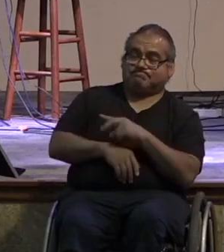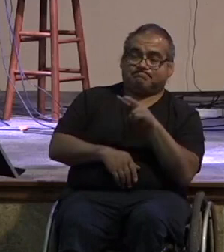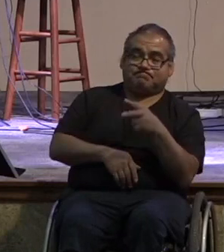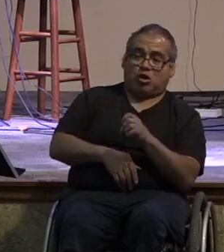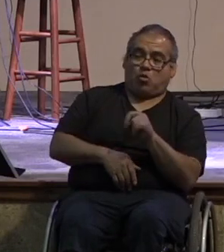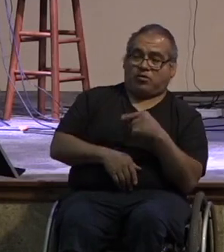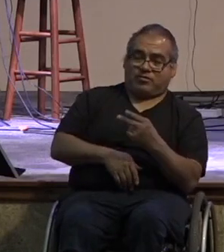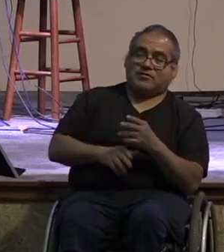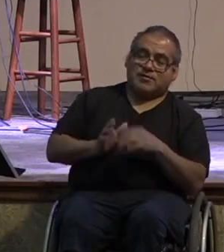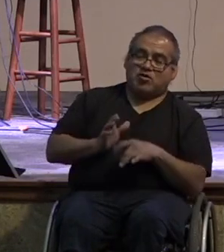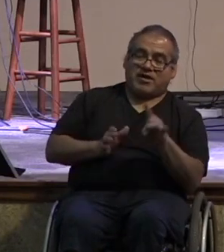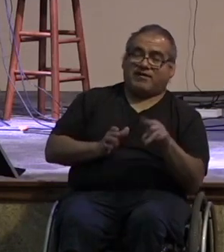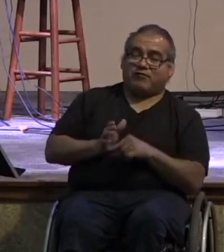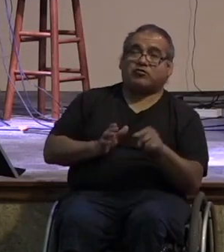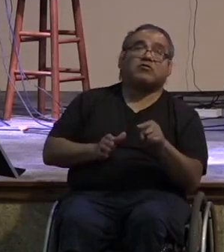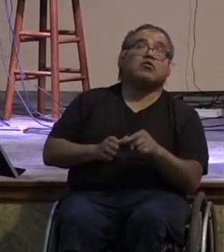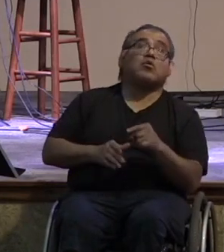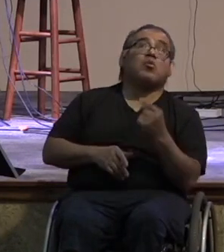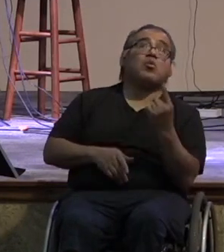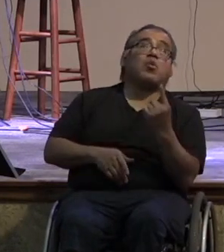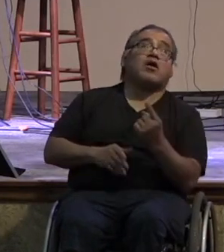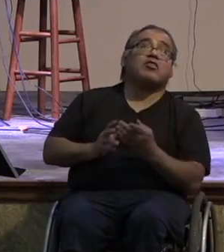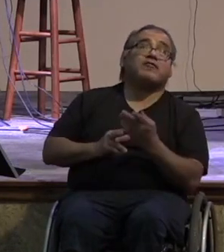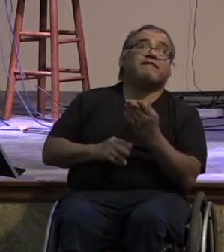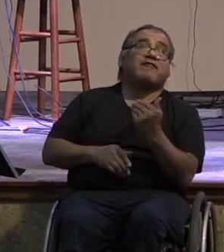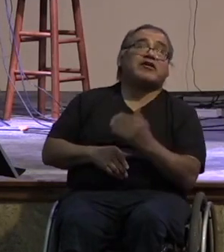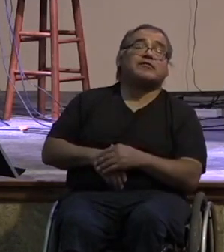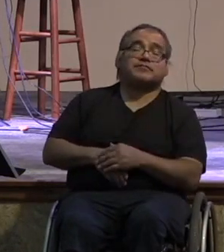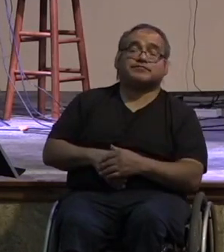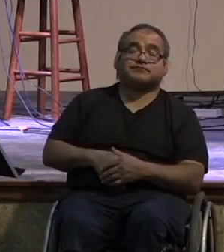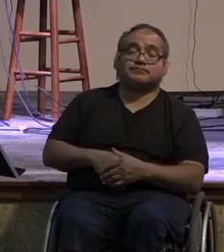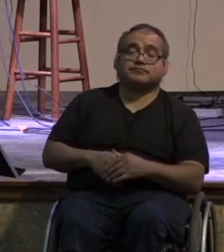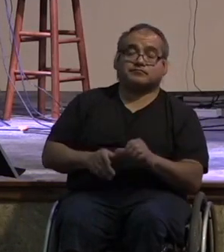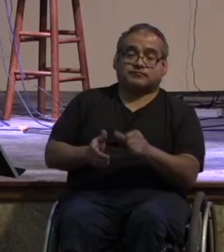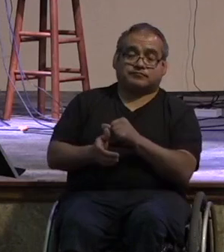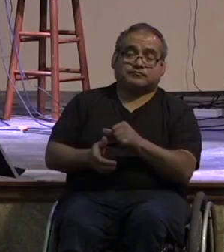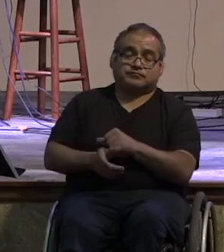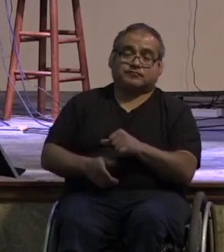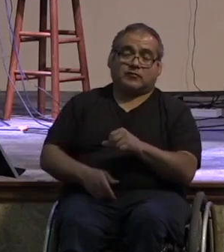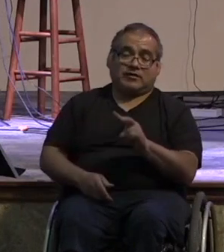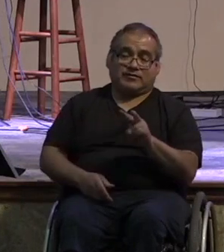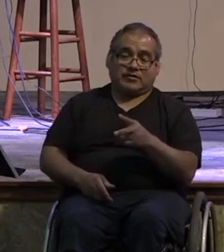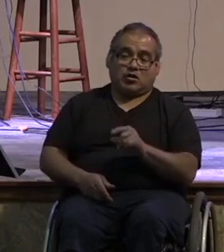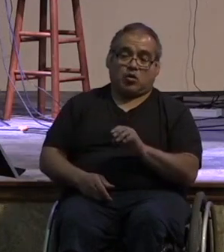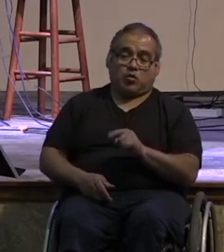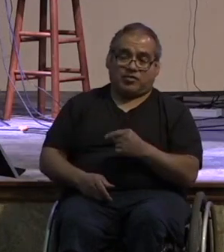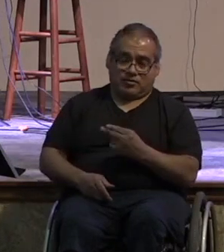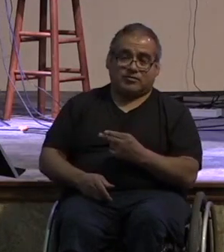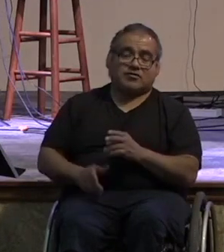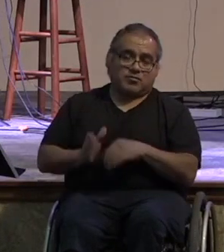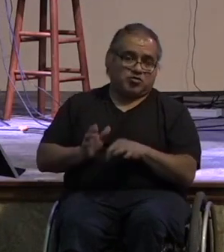8 1 through 15 and i'm going to read them if you have your bible i'm going to you to turn there with me we're going to go to second corinthians 9